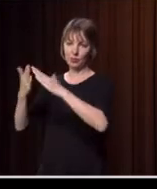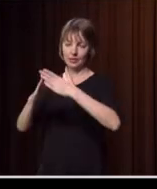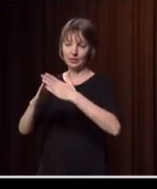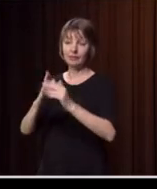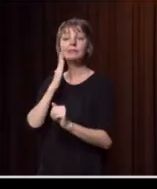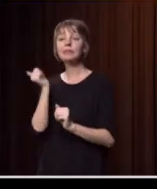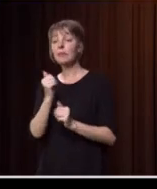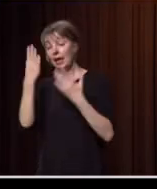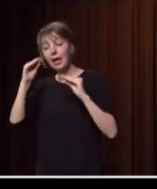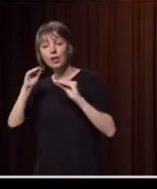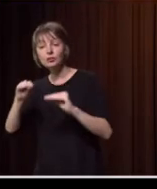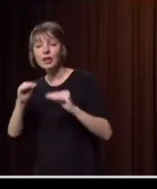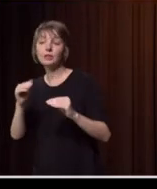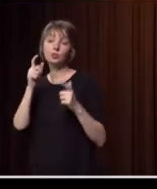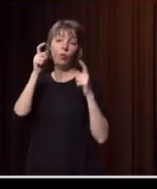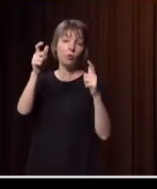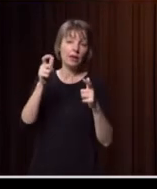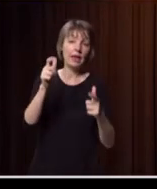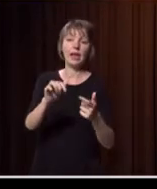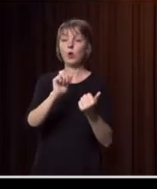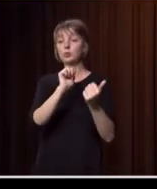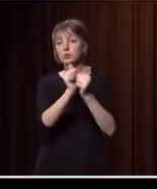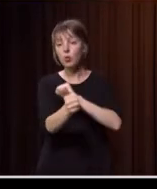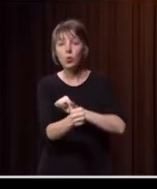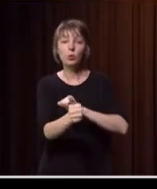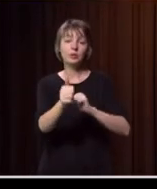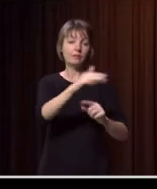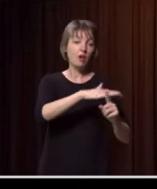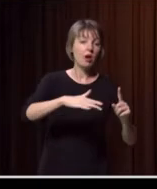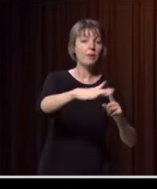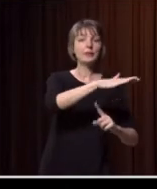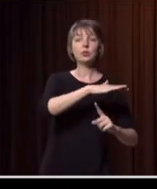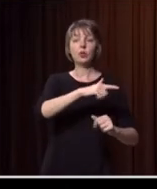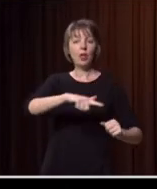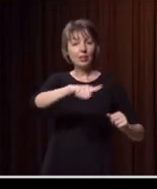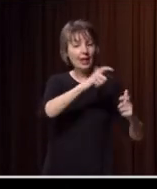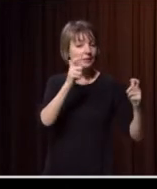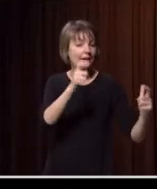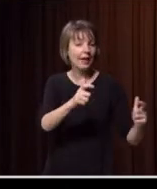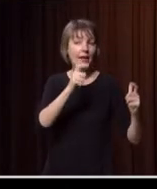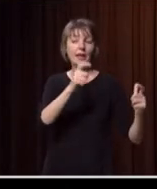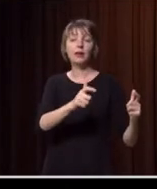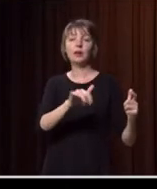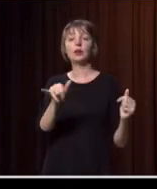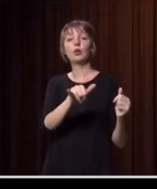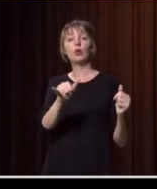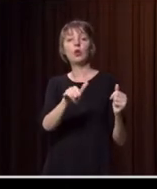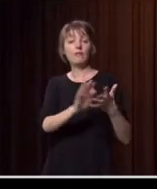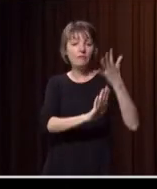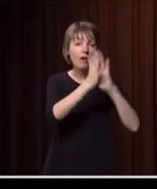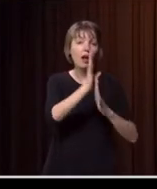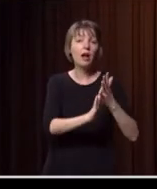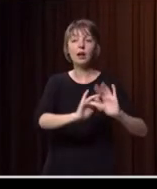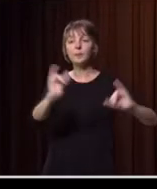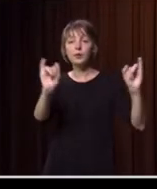education system, our care system, our sports and recreation, our environmental or land care services and of course our fire and emergency